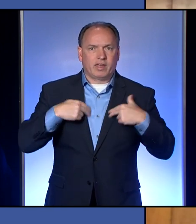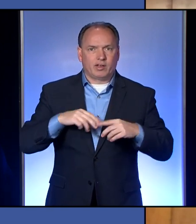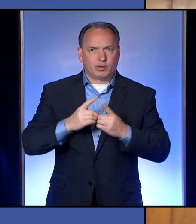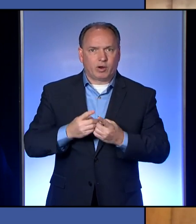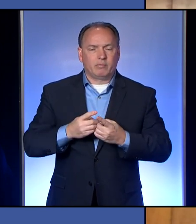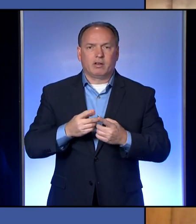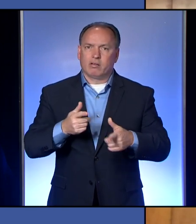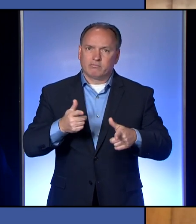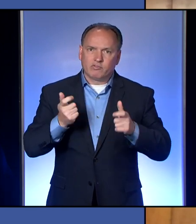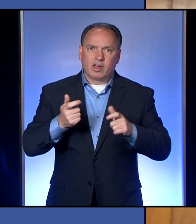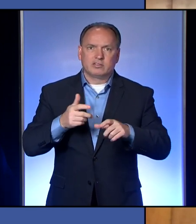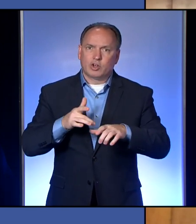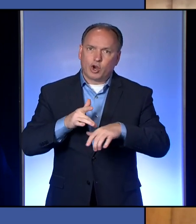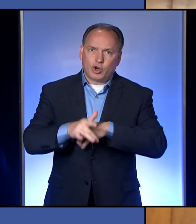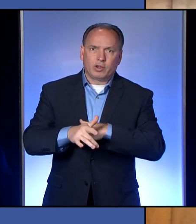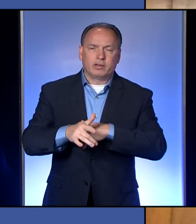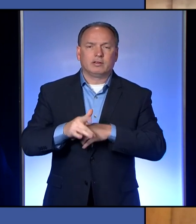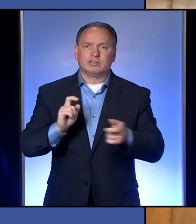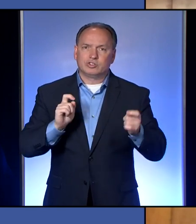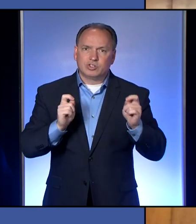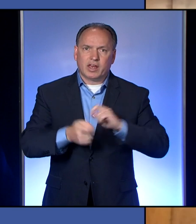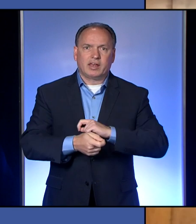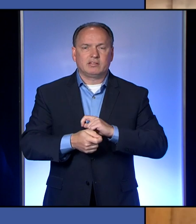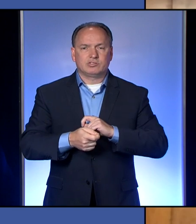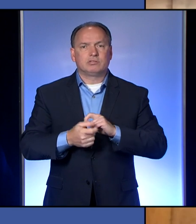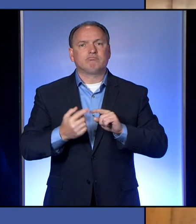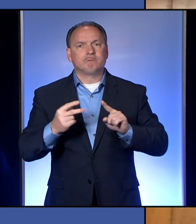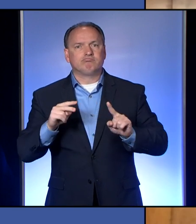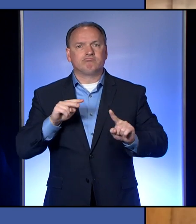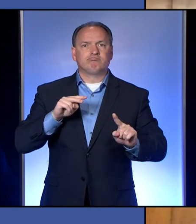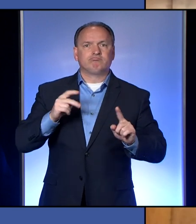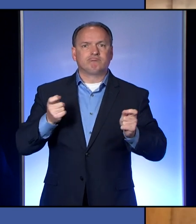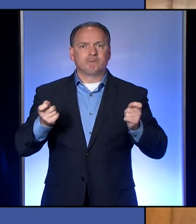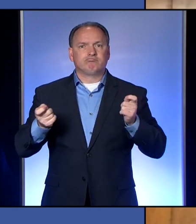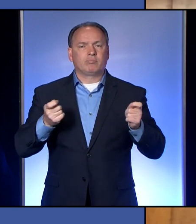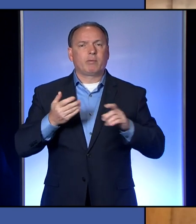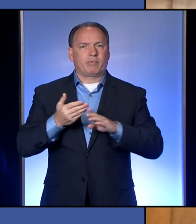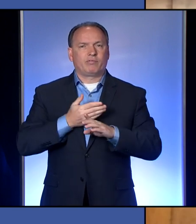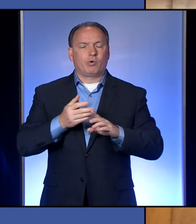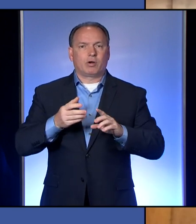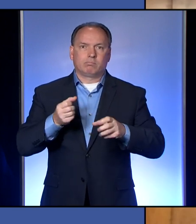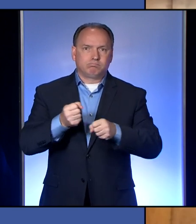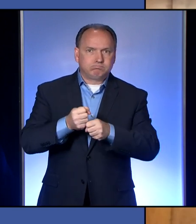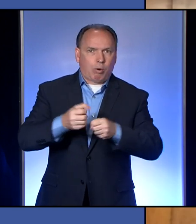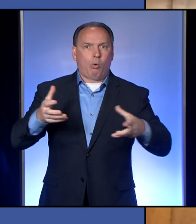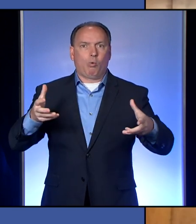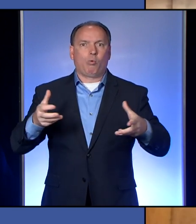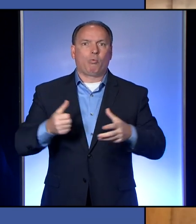really changed the whole dynamic of this before it had a chance to explode.